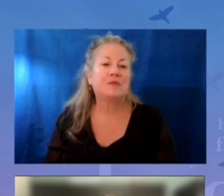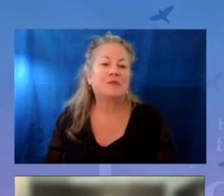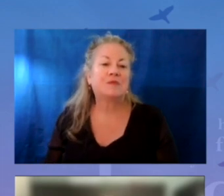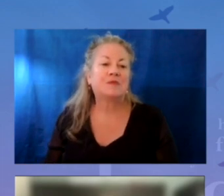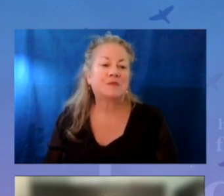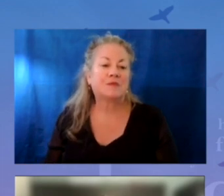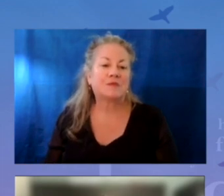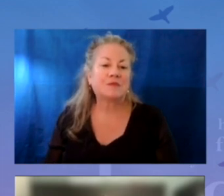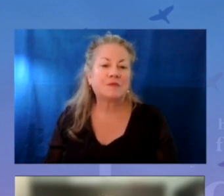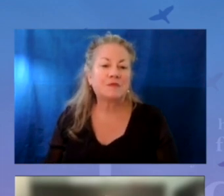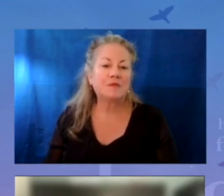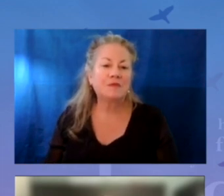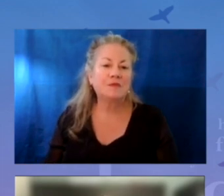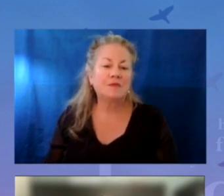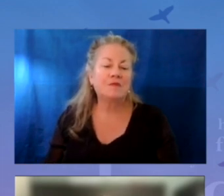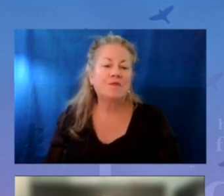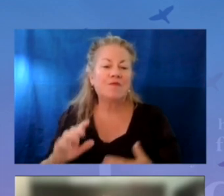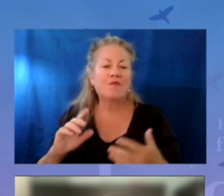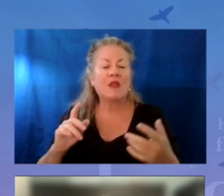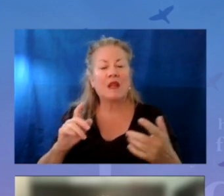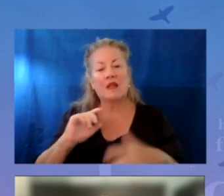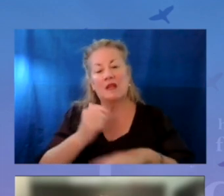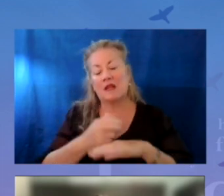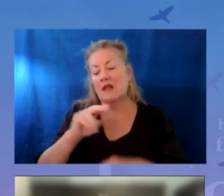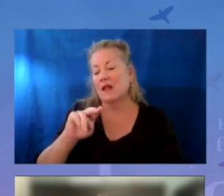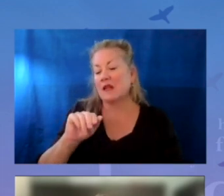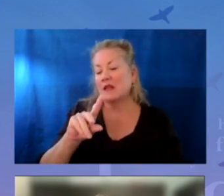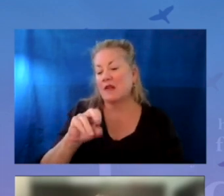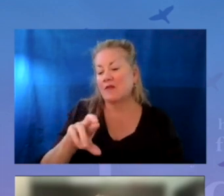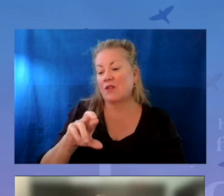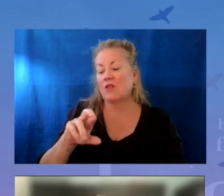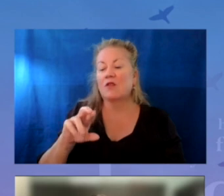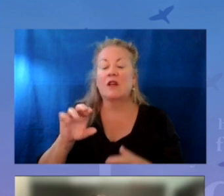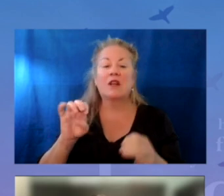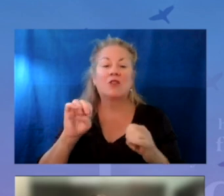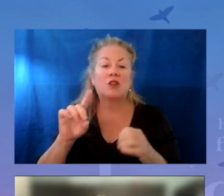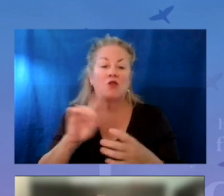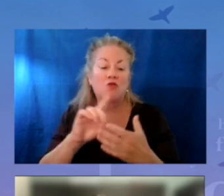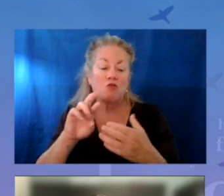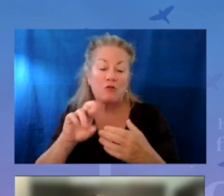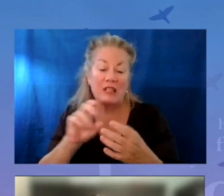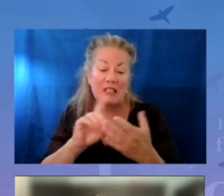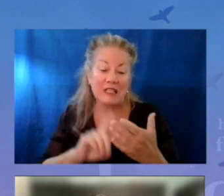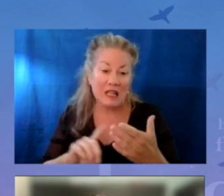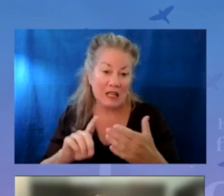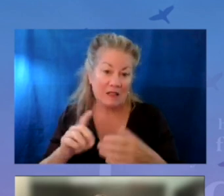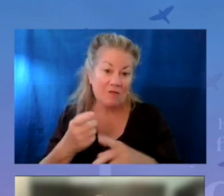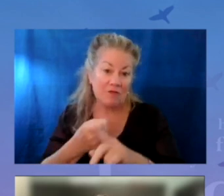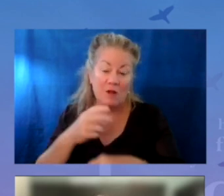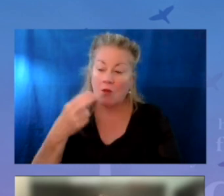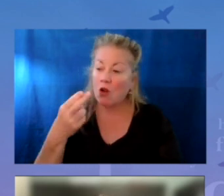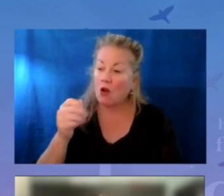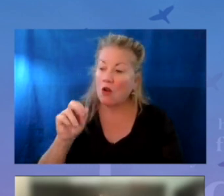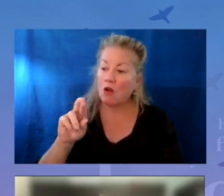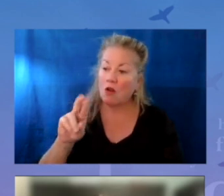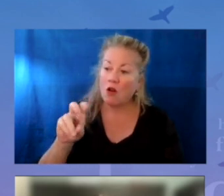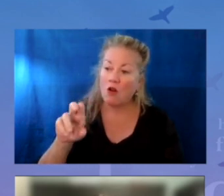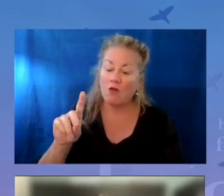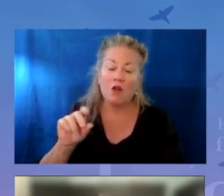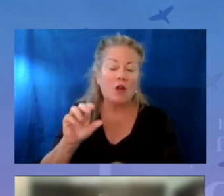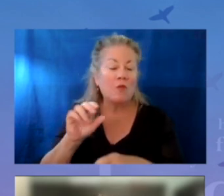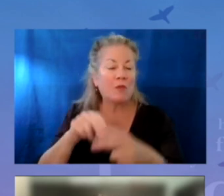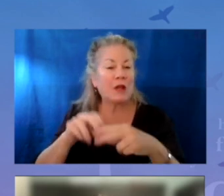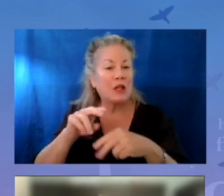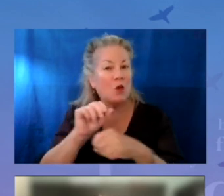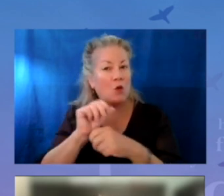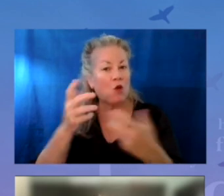We moved quickly to establish Navigator with inspiration from the Education Redesign Lab at Harvard and building on work that was already happening in the